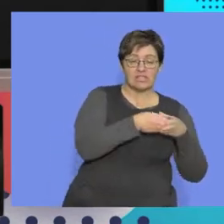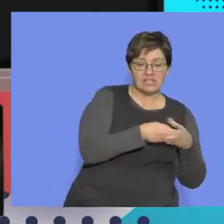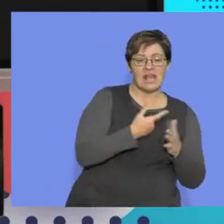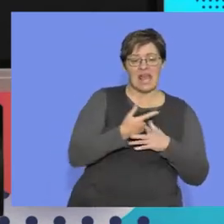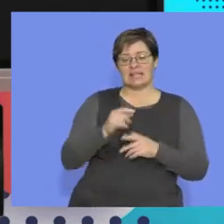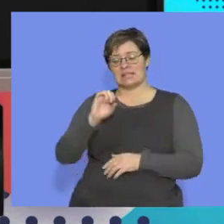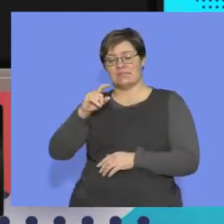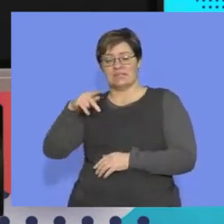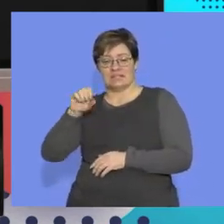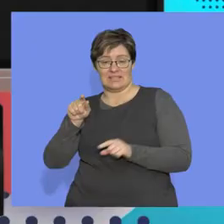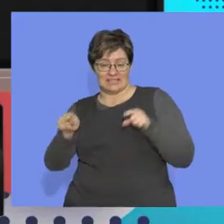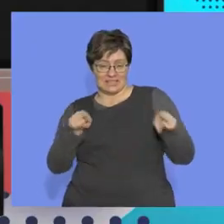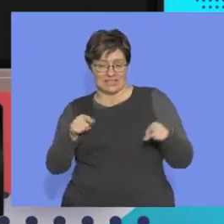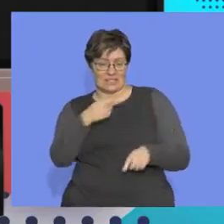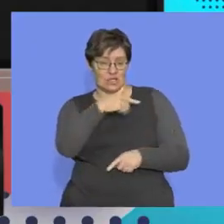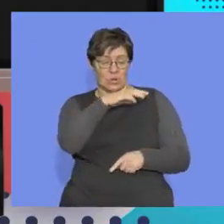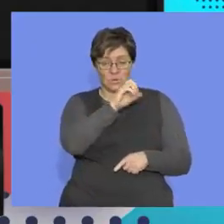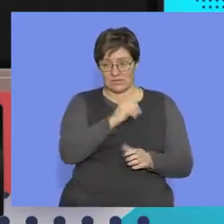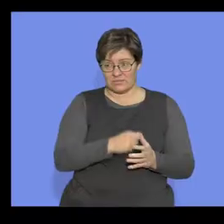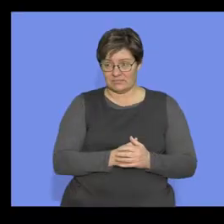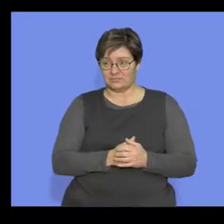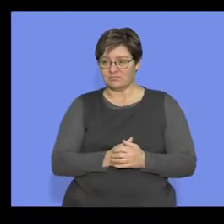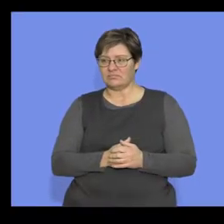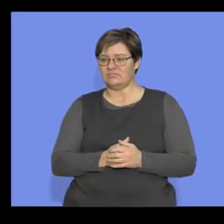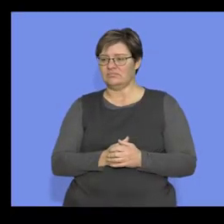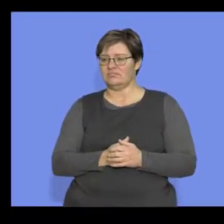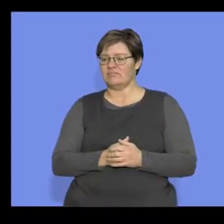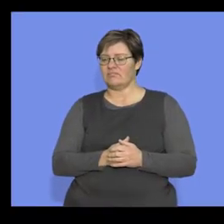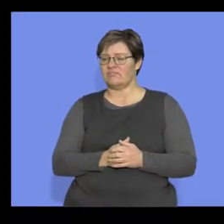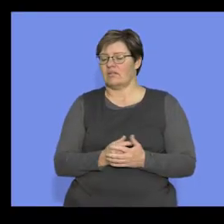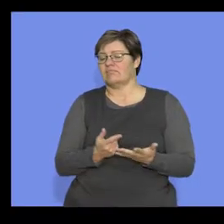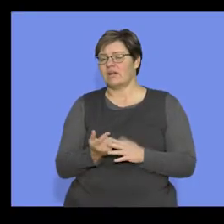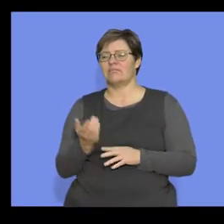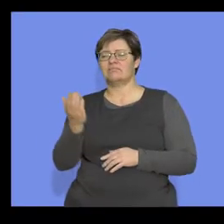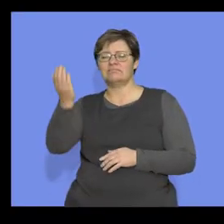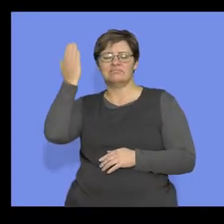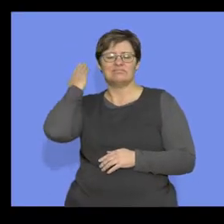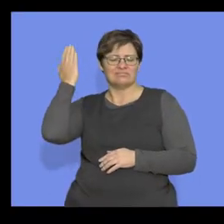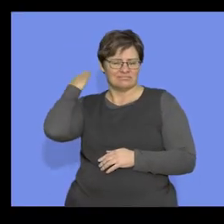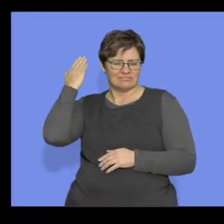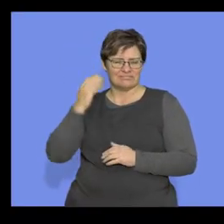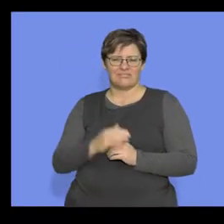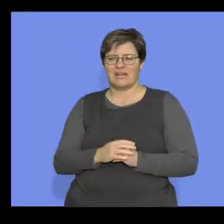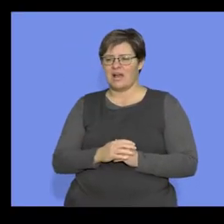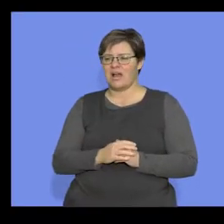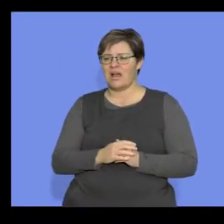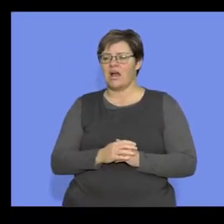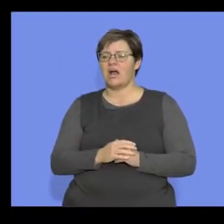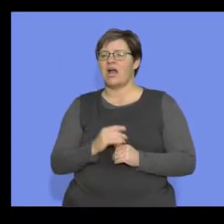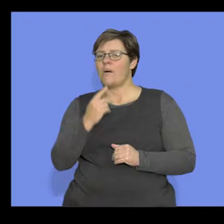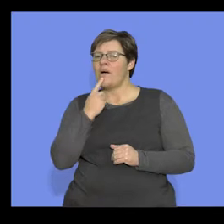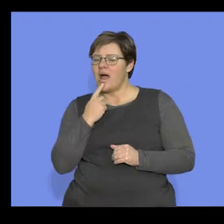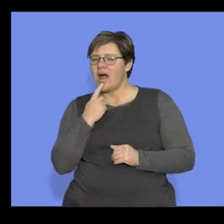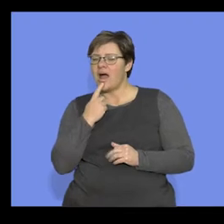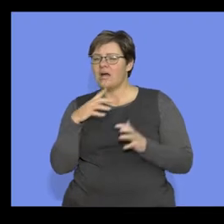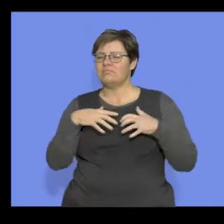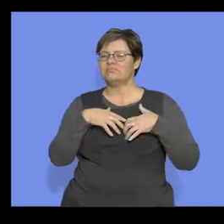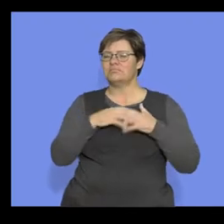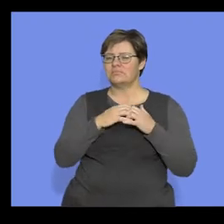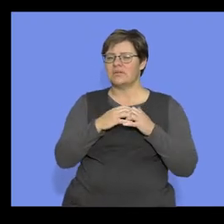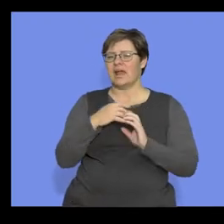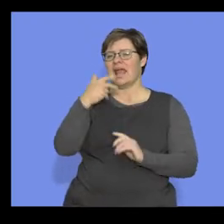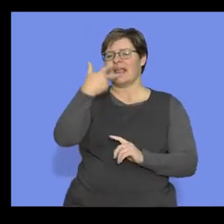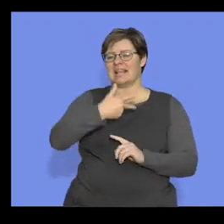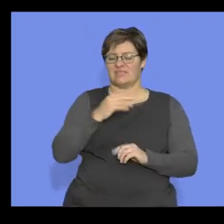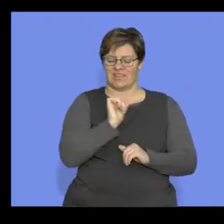But let's get on to that. All right, I think a long time ago, some of you might have remembered, we did this whole thing of